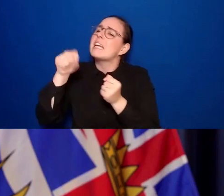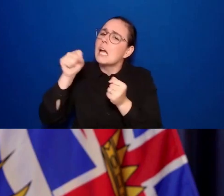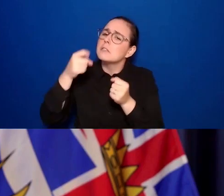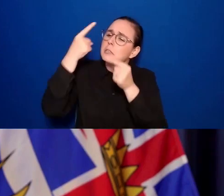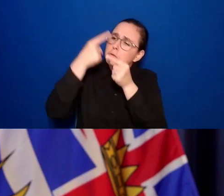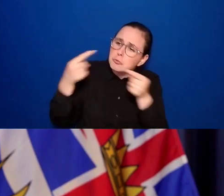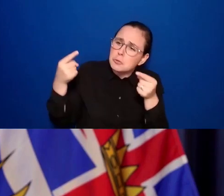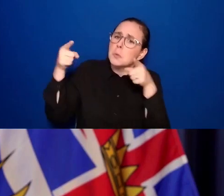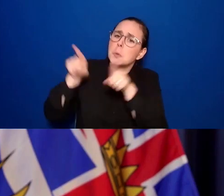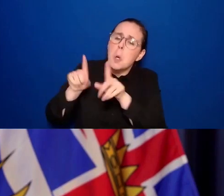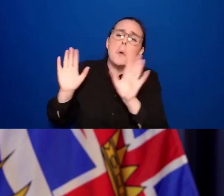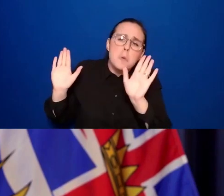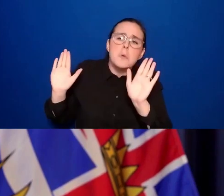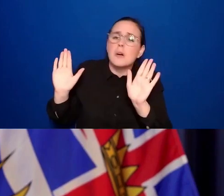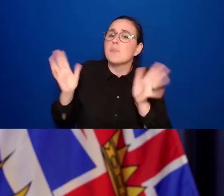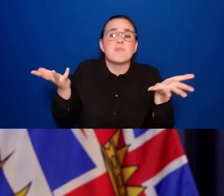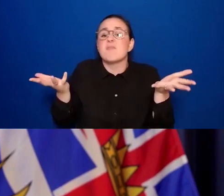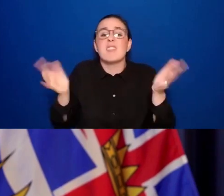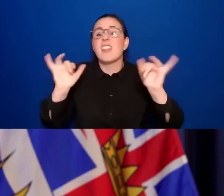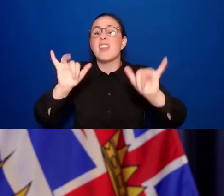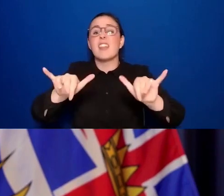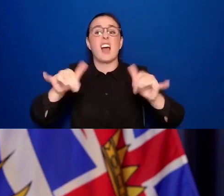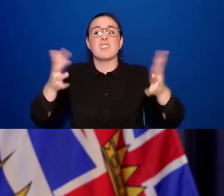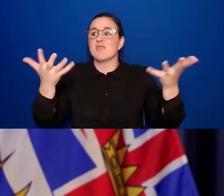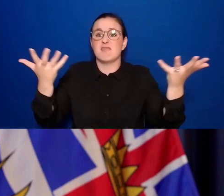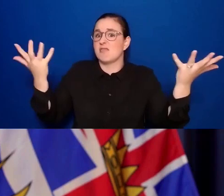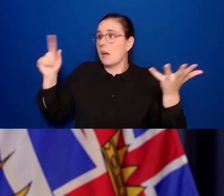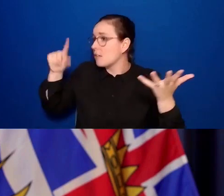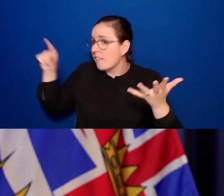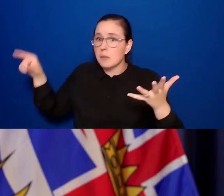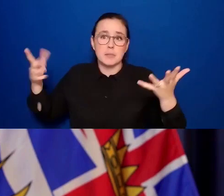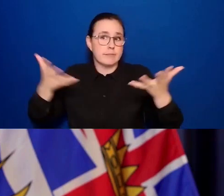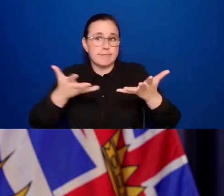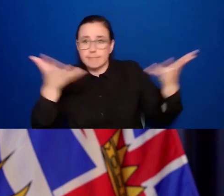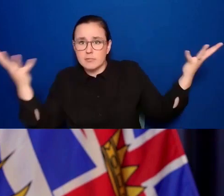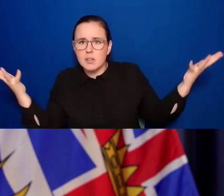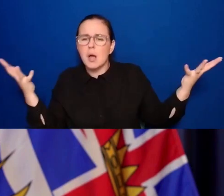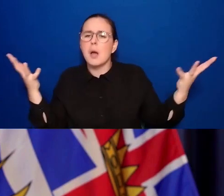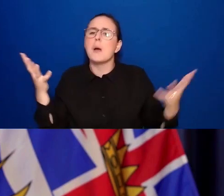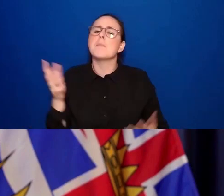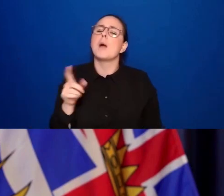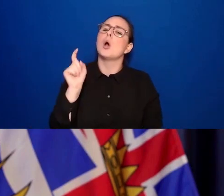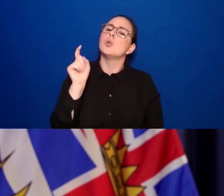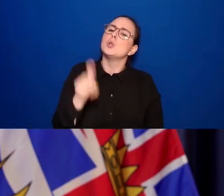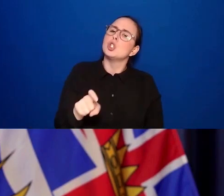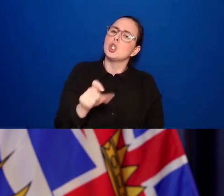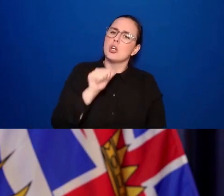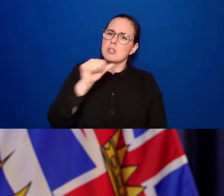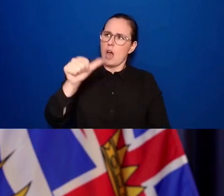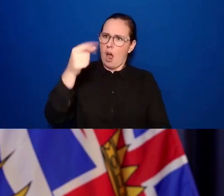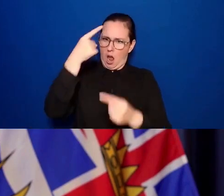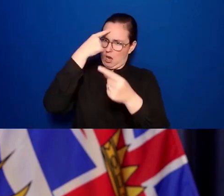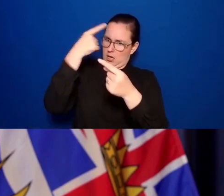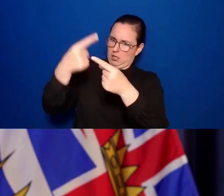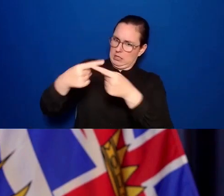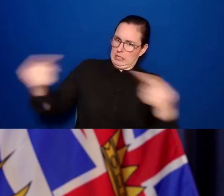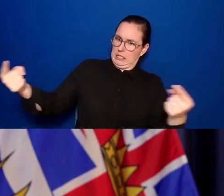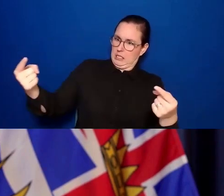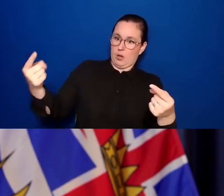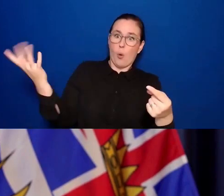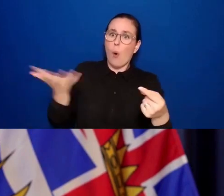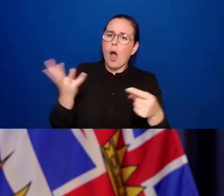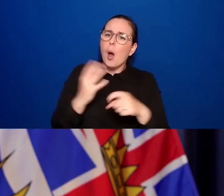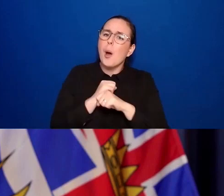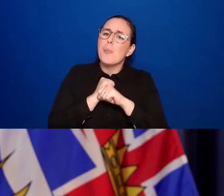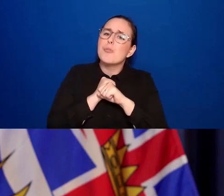what happens in public life. But we shouldn't disagree on the fundamental premise that we want to keep our neighbours safe. And we have an ability